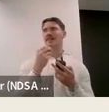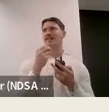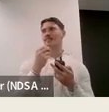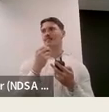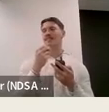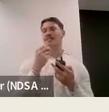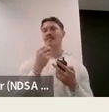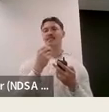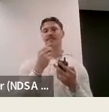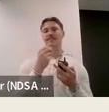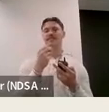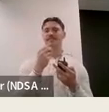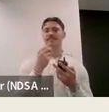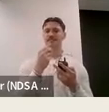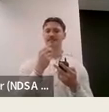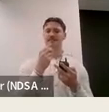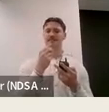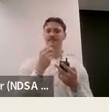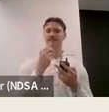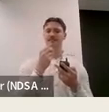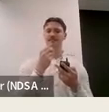and balancing an inaccessible education.